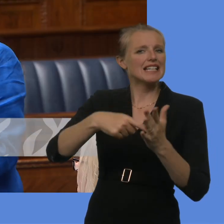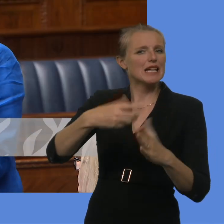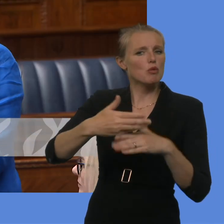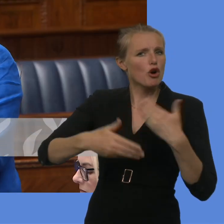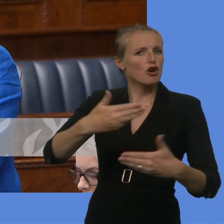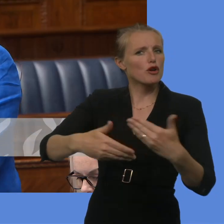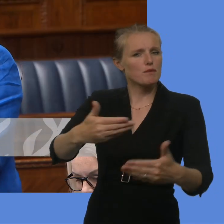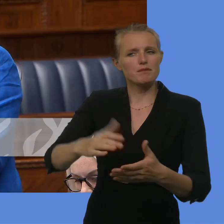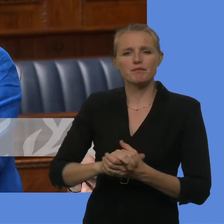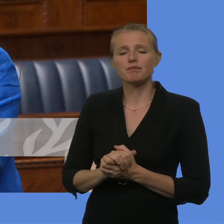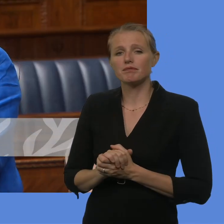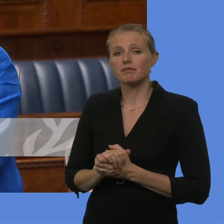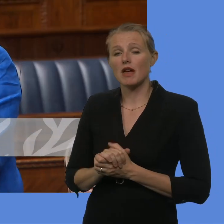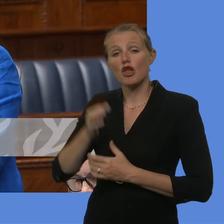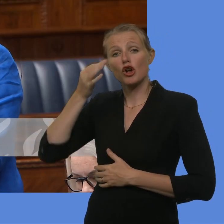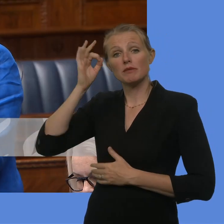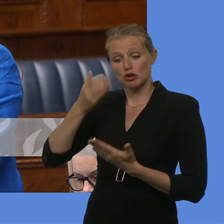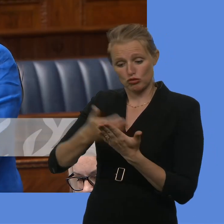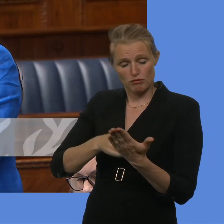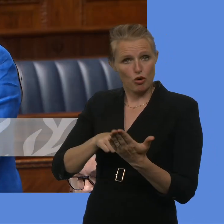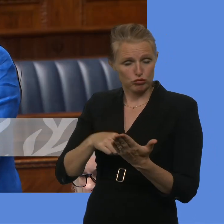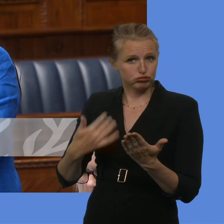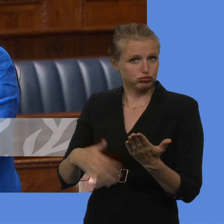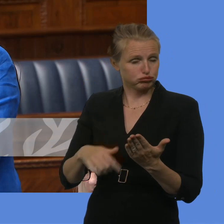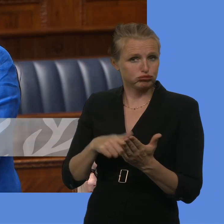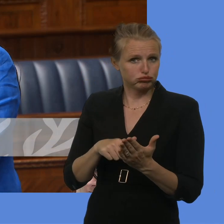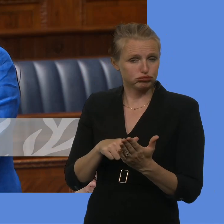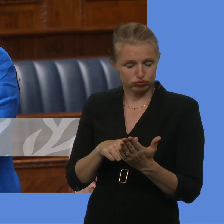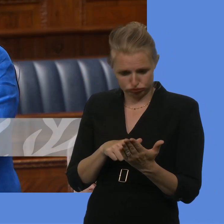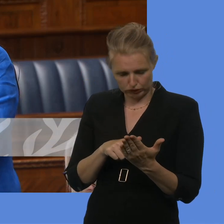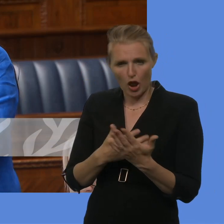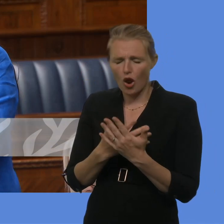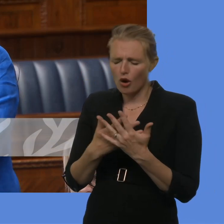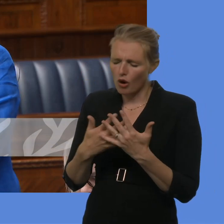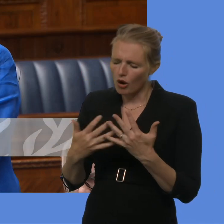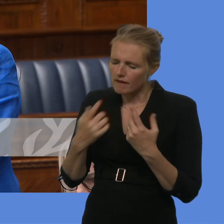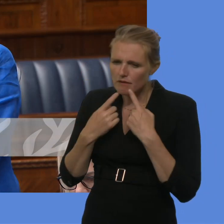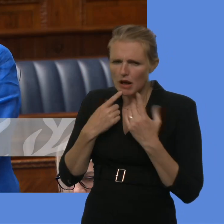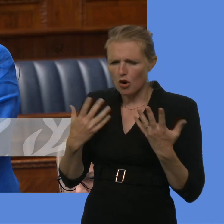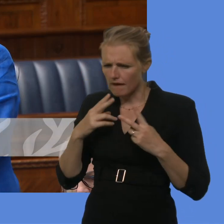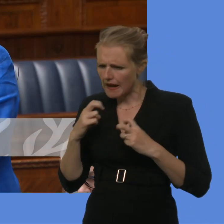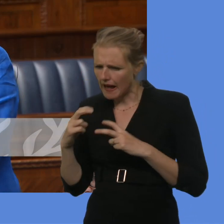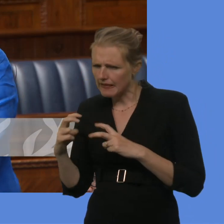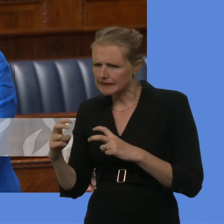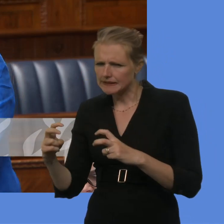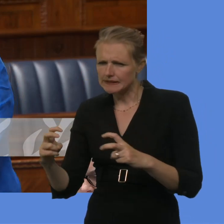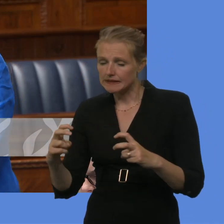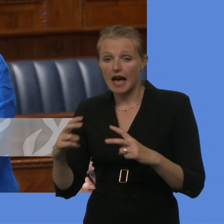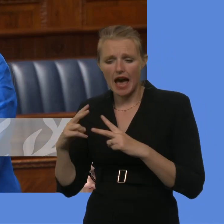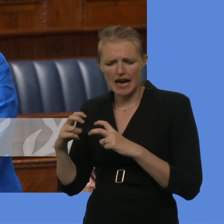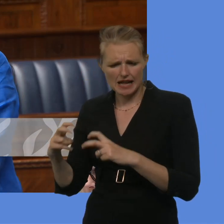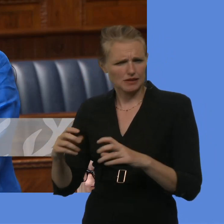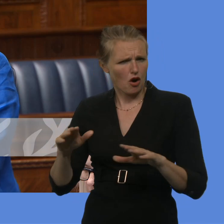report is a substantive one. It contains a significant amount of analysis. That analysis was based on an extensive consultation